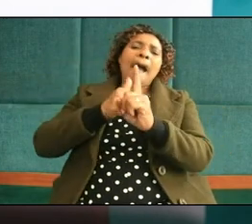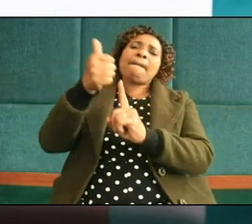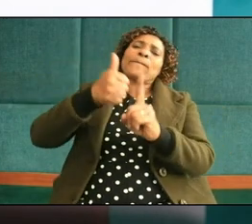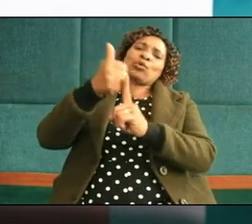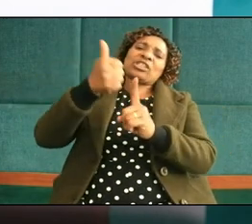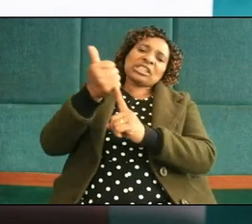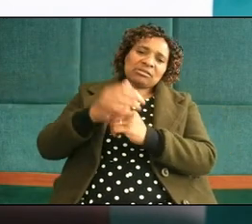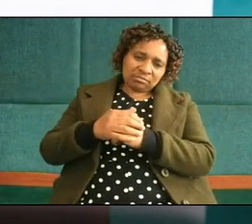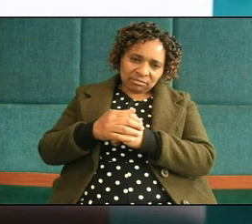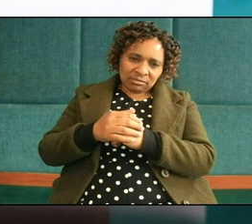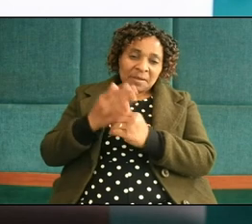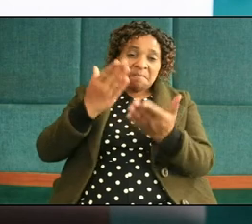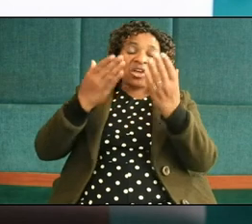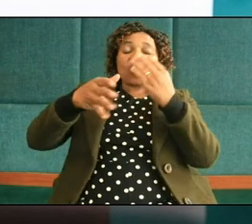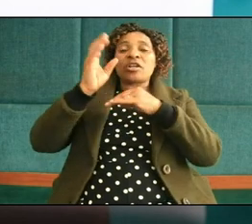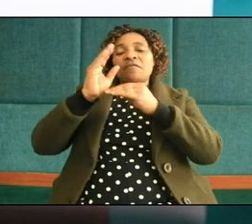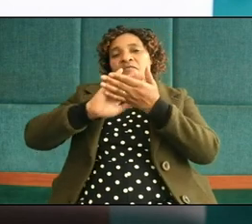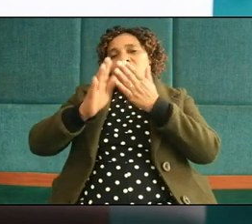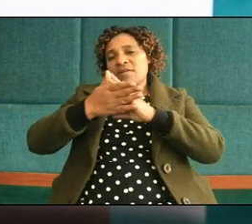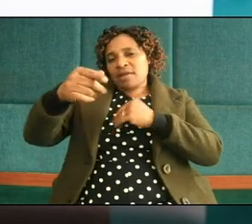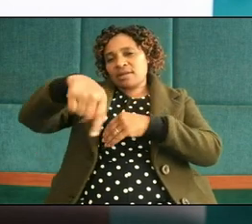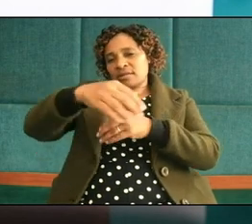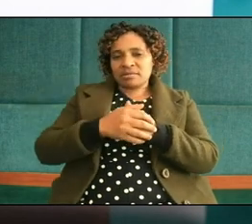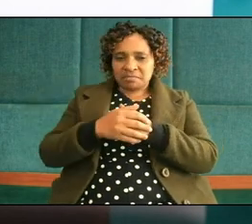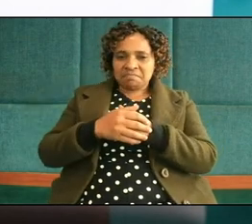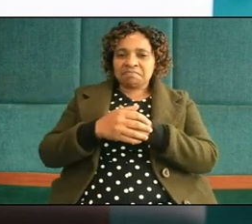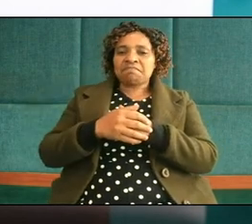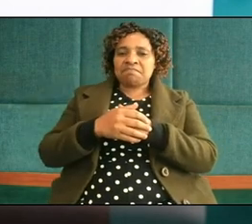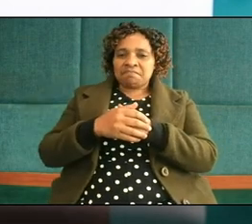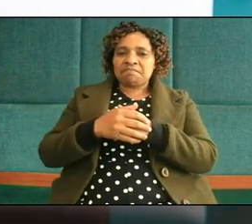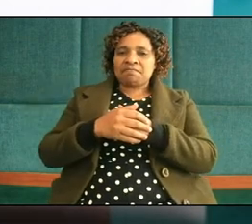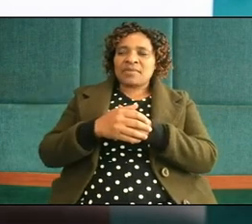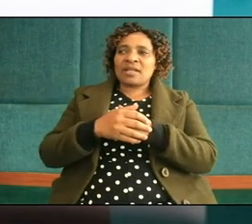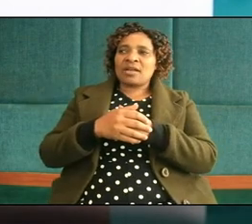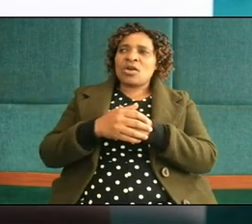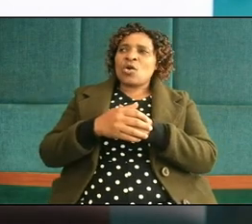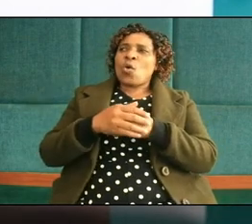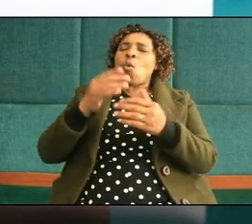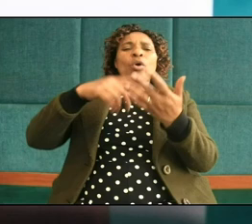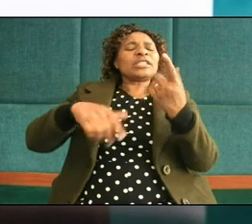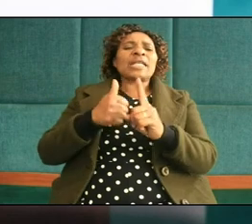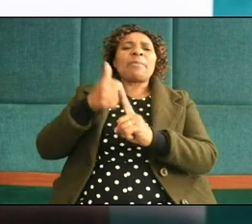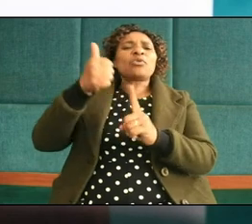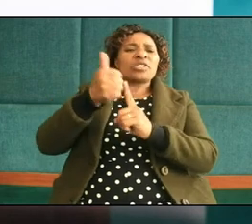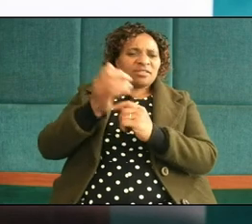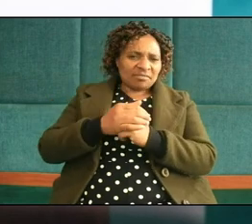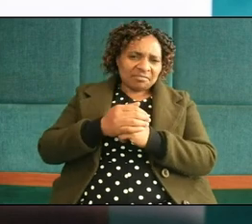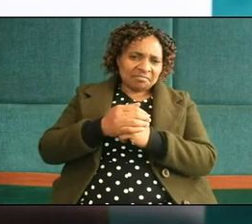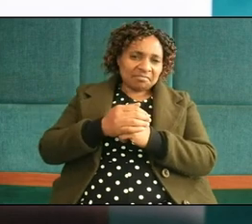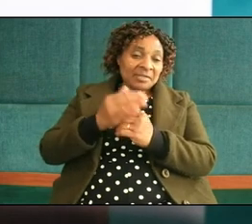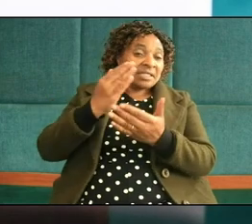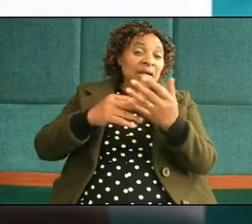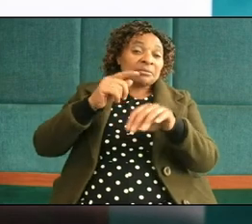may God forgive us let us define abuse what is abuse sometimes we